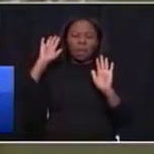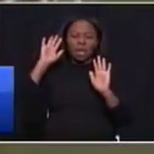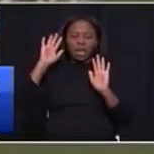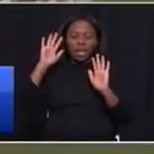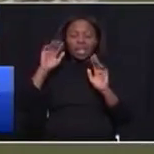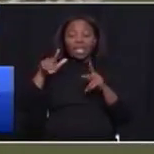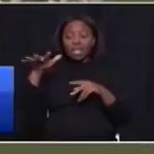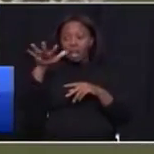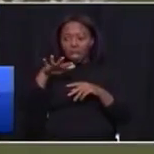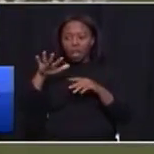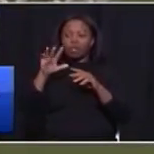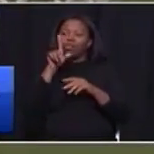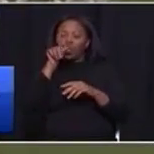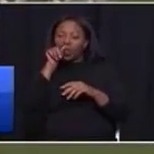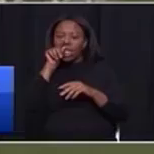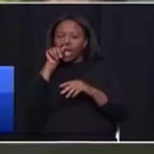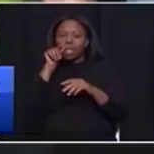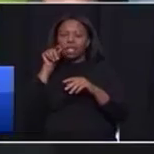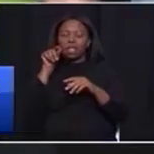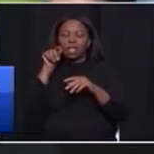Sandra tweeted me the following message.